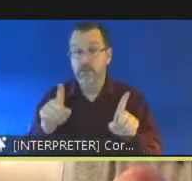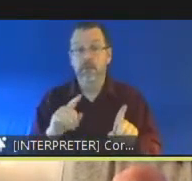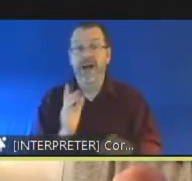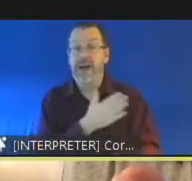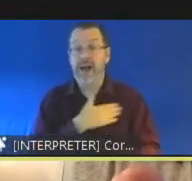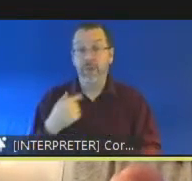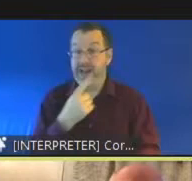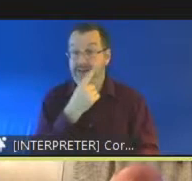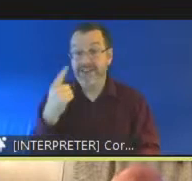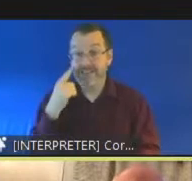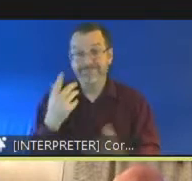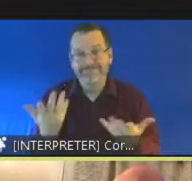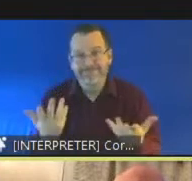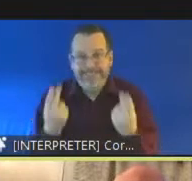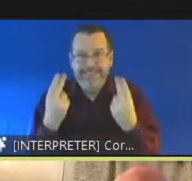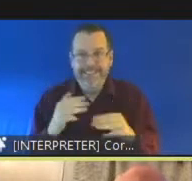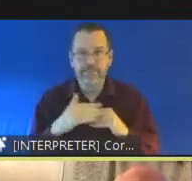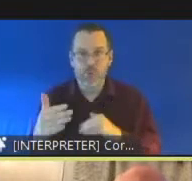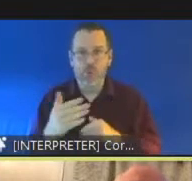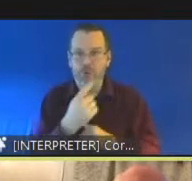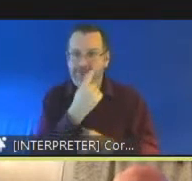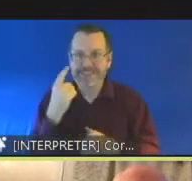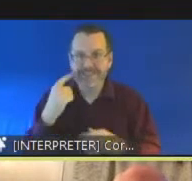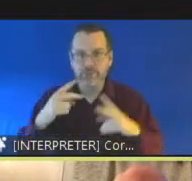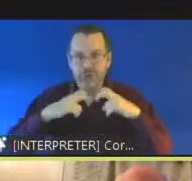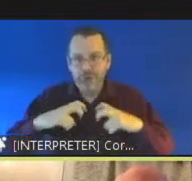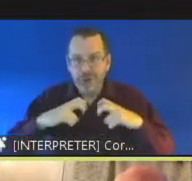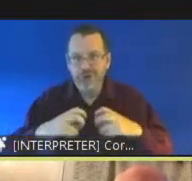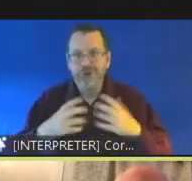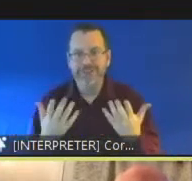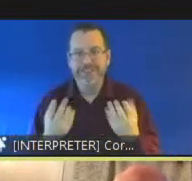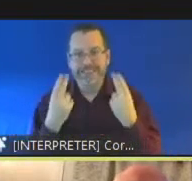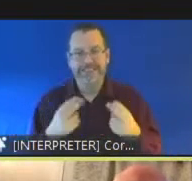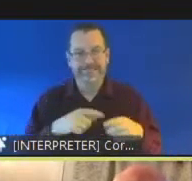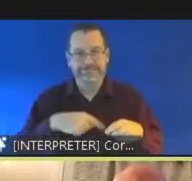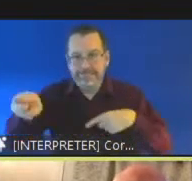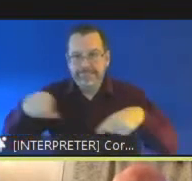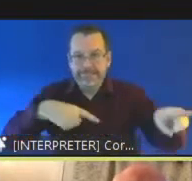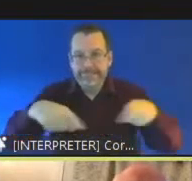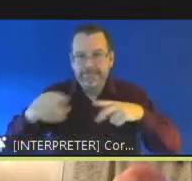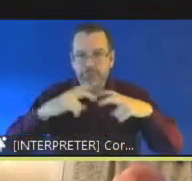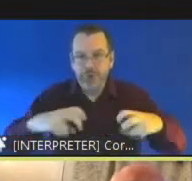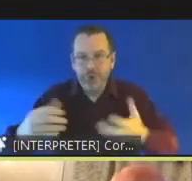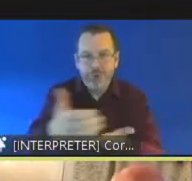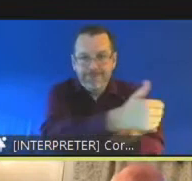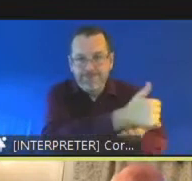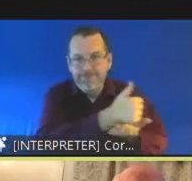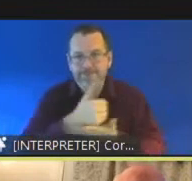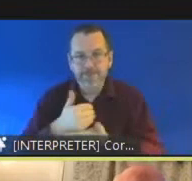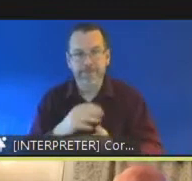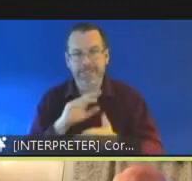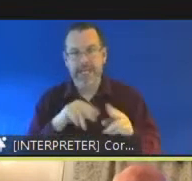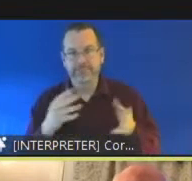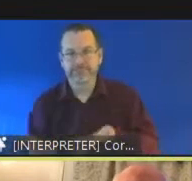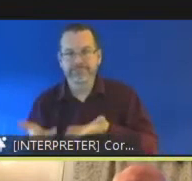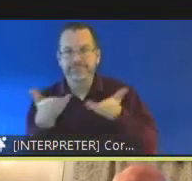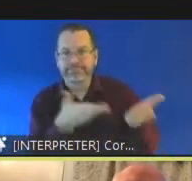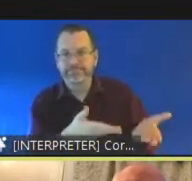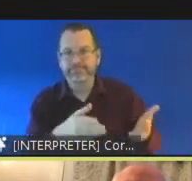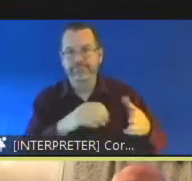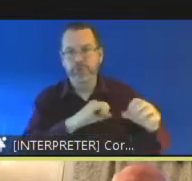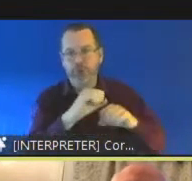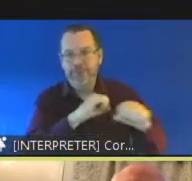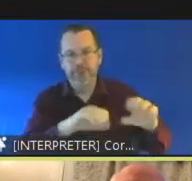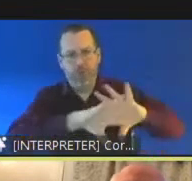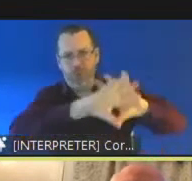we need more research so research is a major priority and coherence in terms of providing wraparound services and having coherent